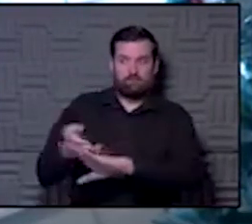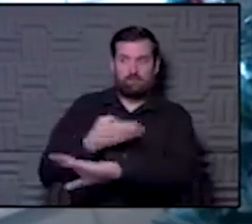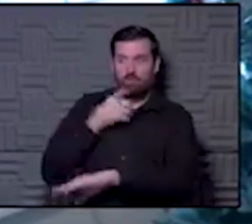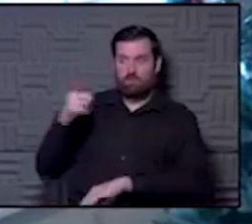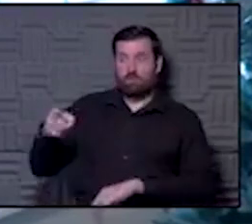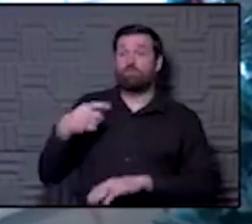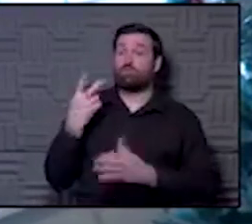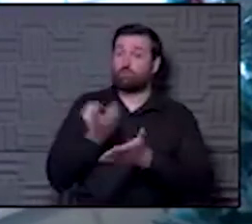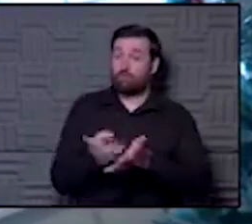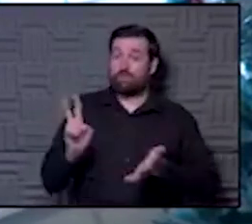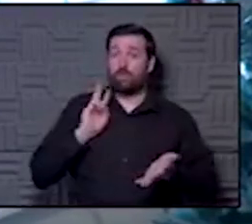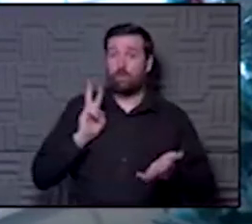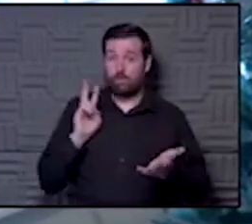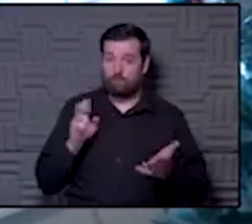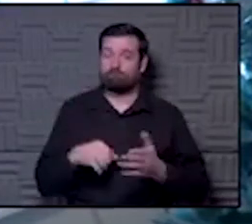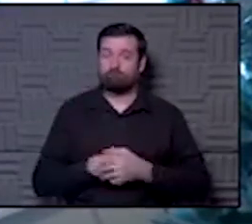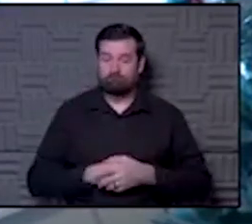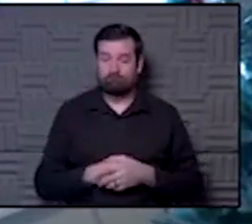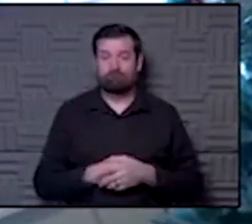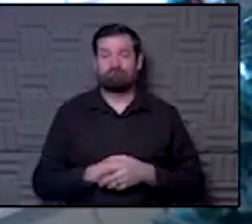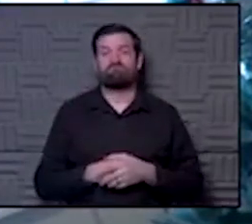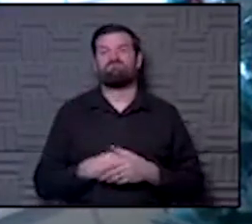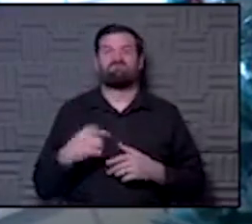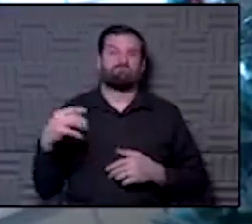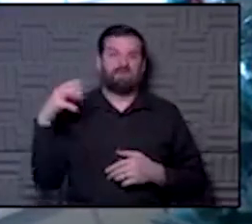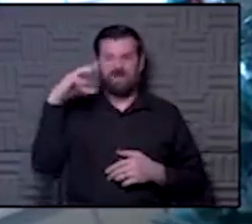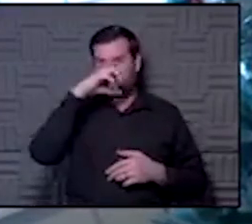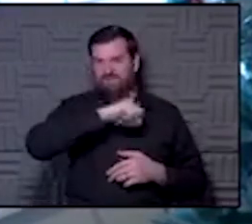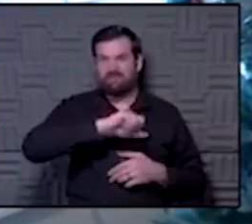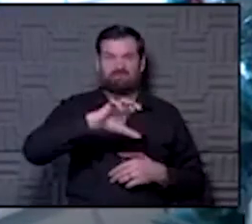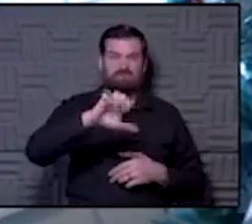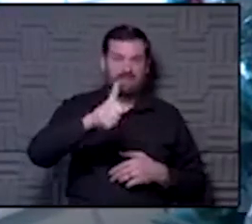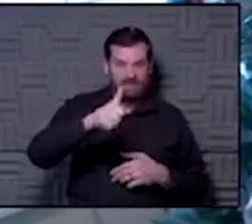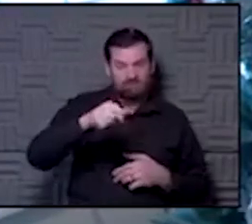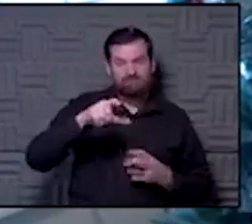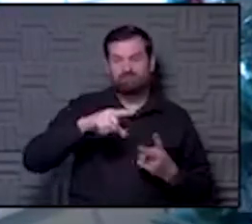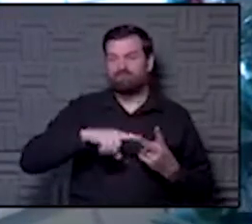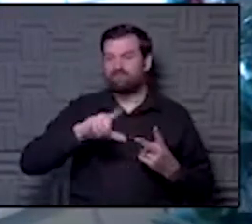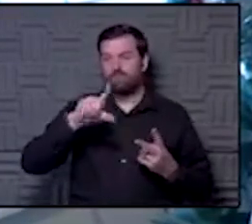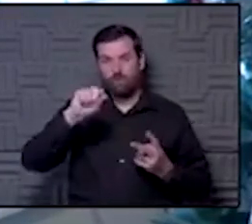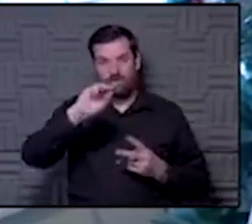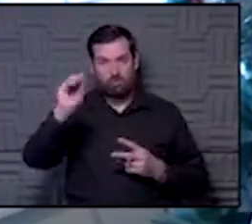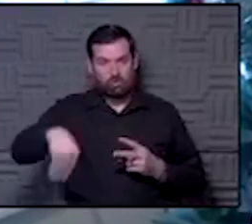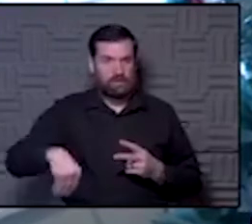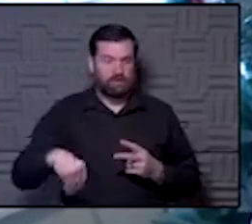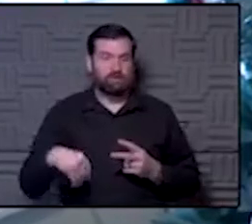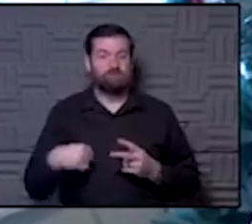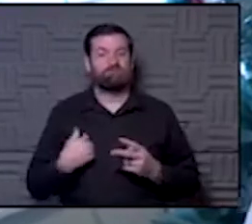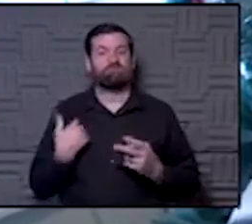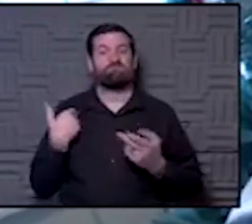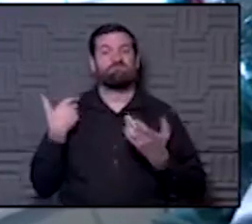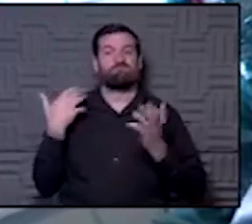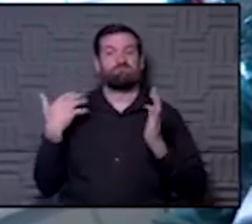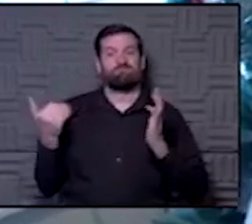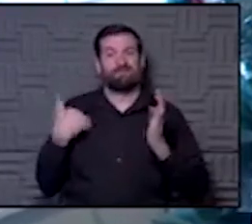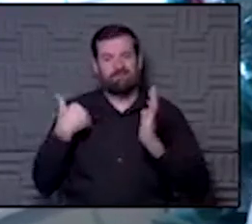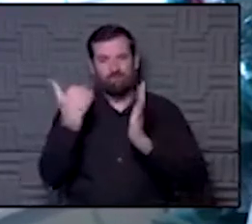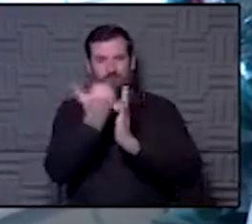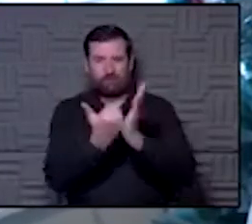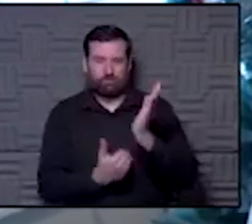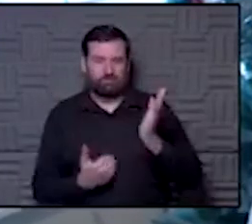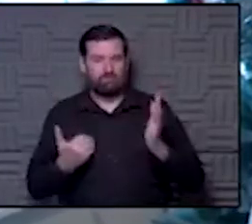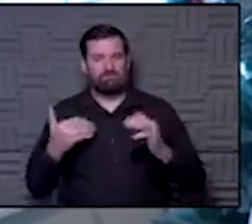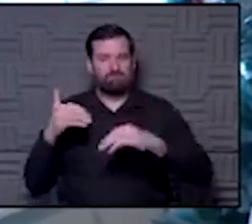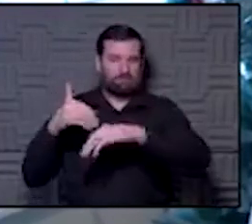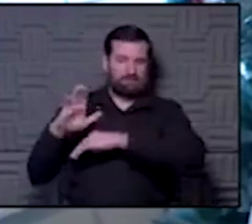ago. You know, I would guess 10 or 20%. There's a registry that we're sending, you know, our, our cases